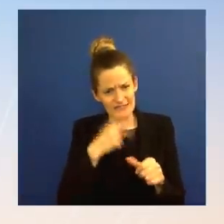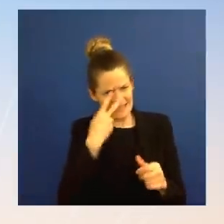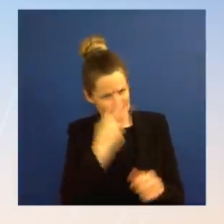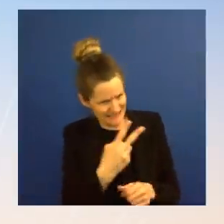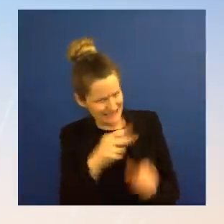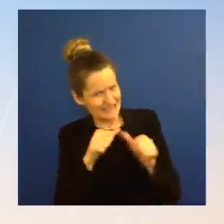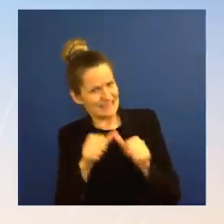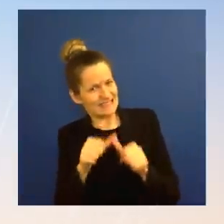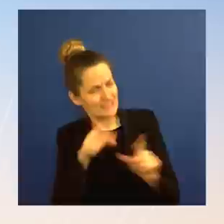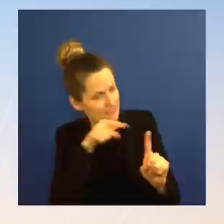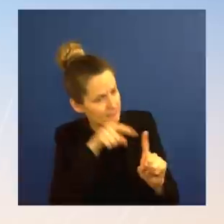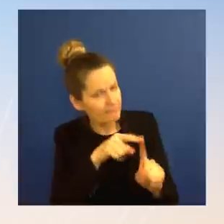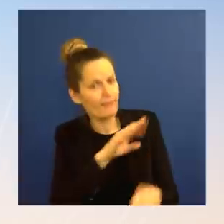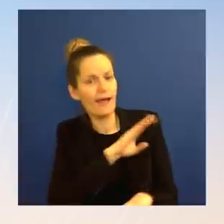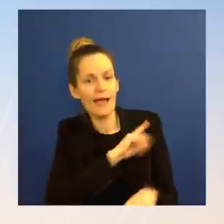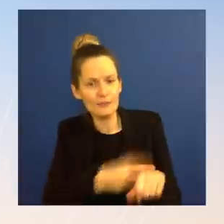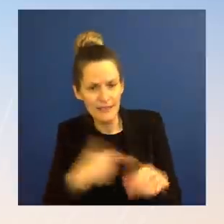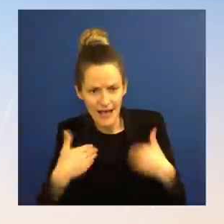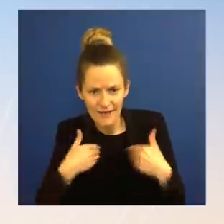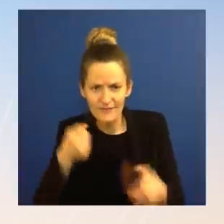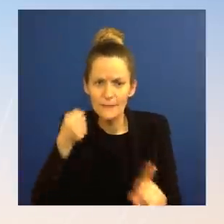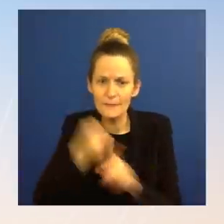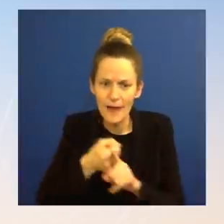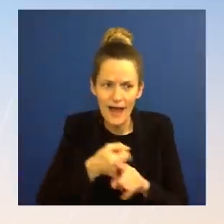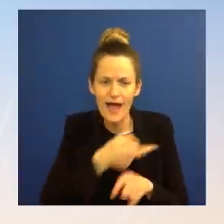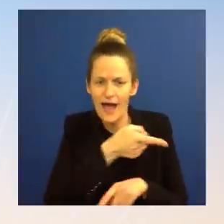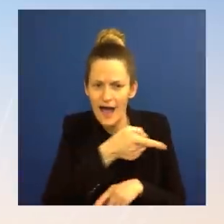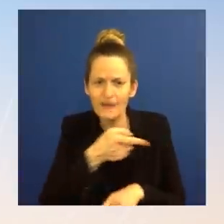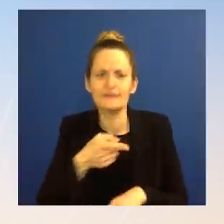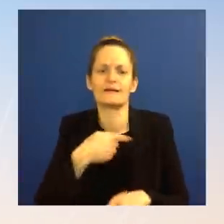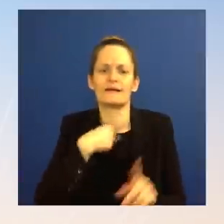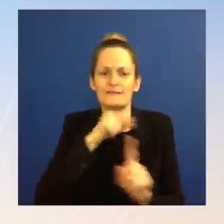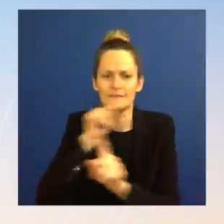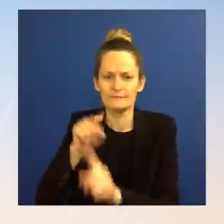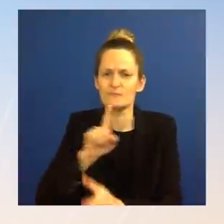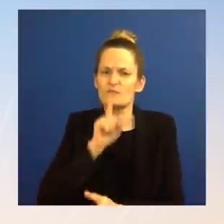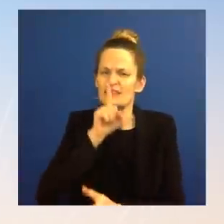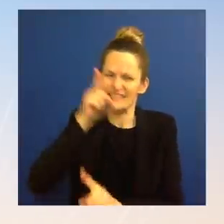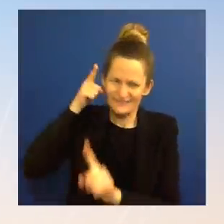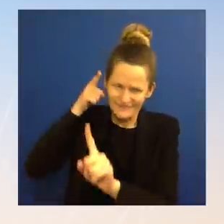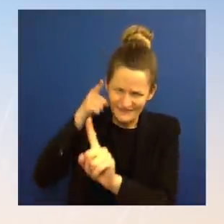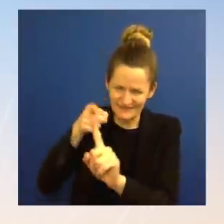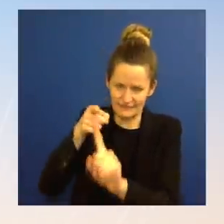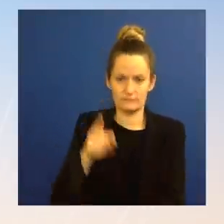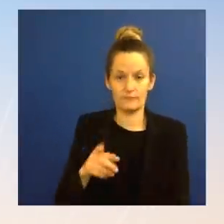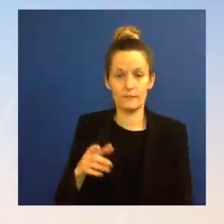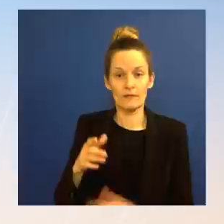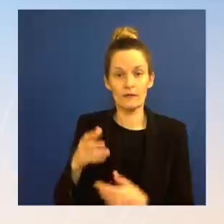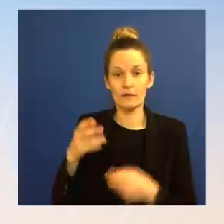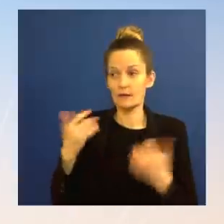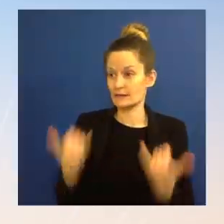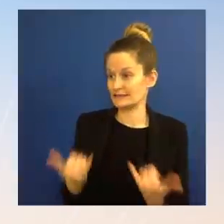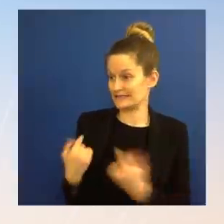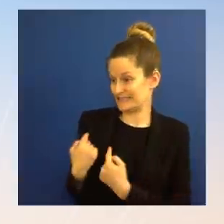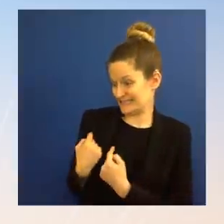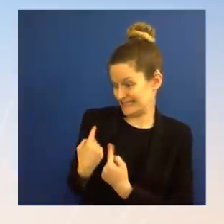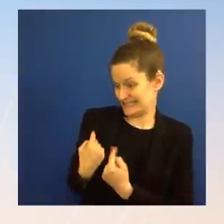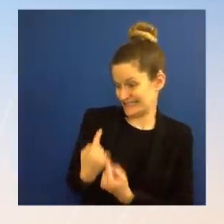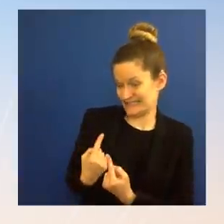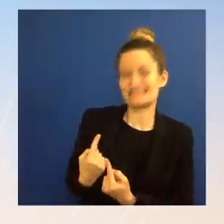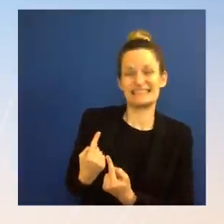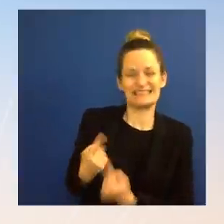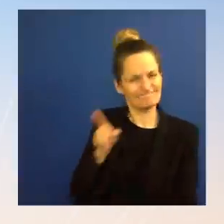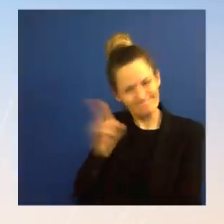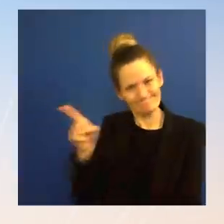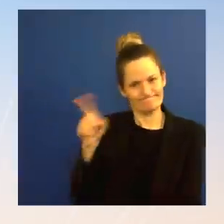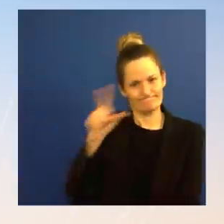that has been because of President Putin's invasion of Ukraine. But as I've noted, there are a number of steps working to address that. Why don't you go ahead in the yellow? The Press Thank